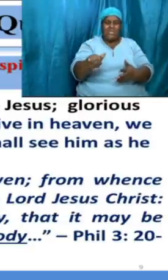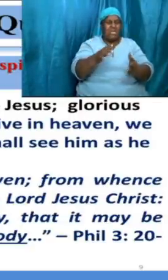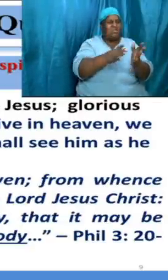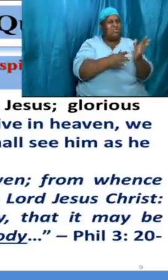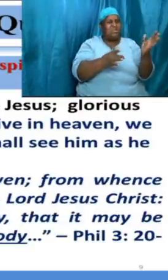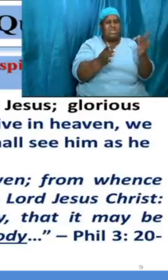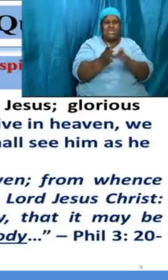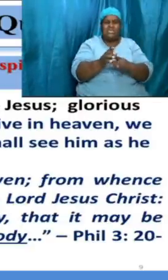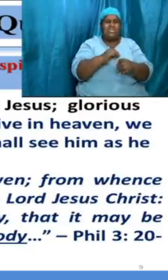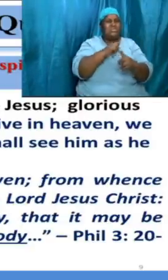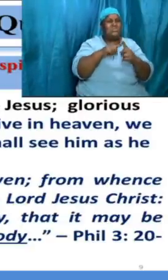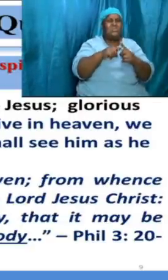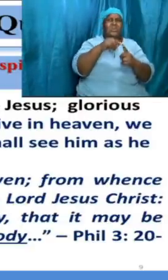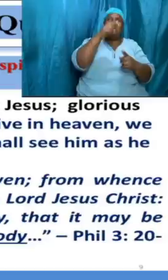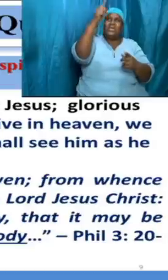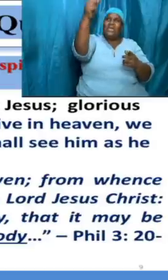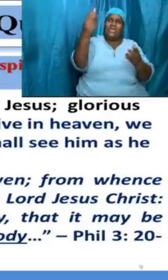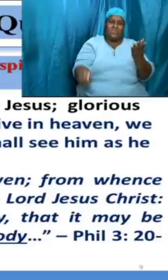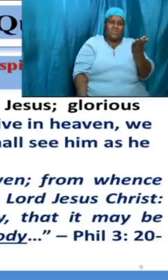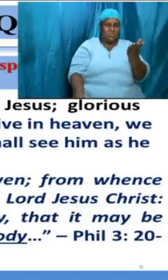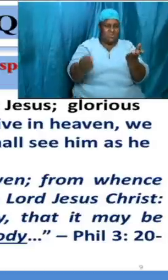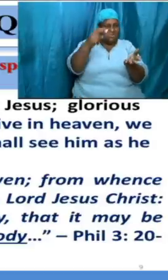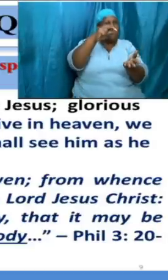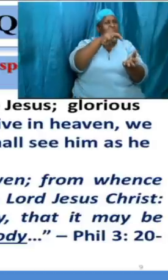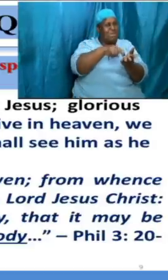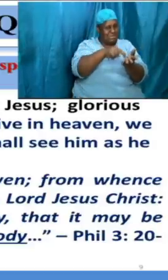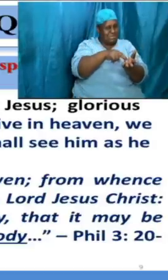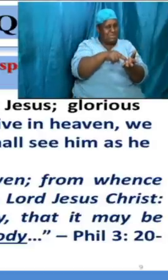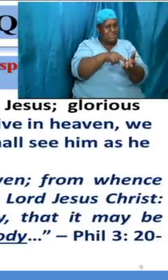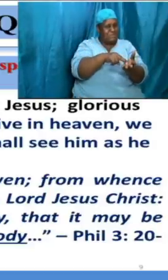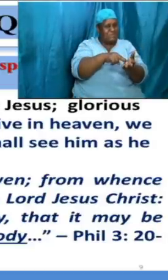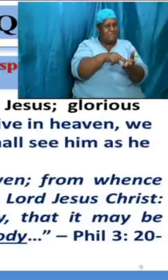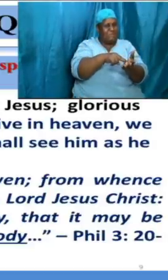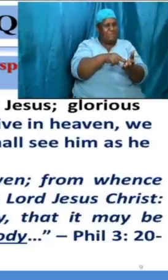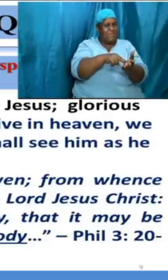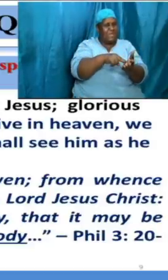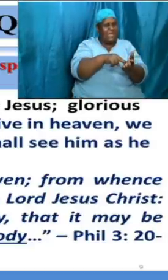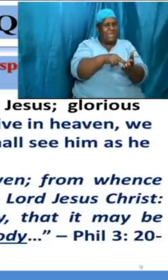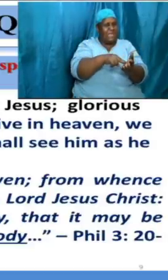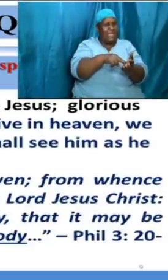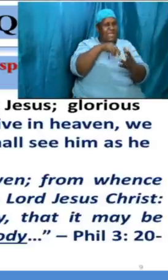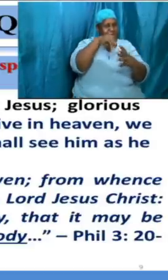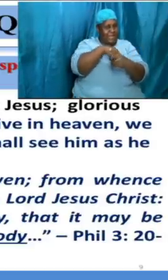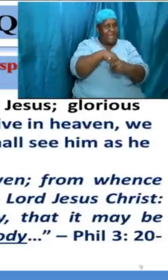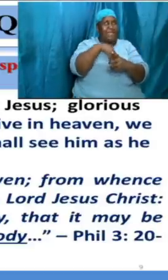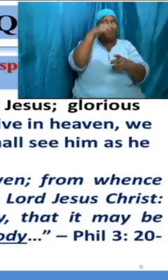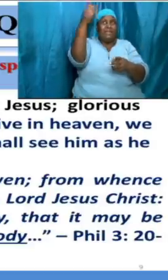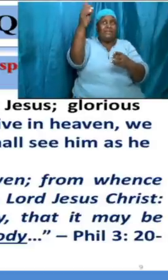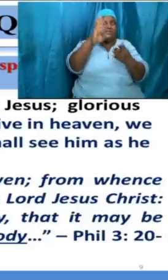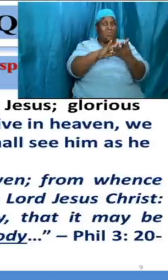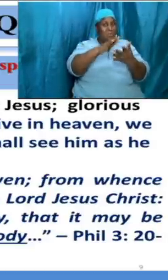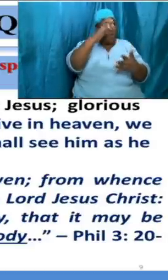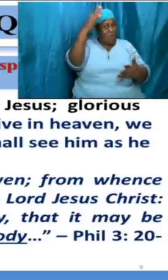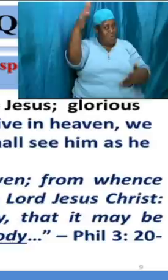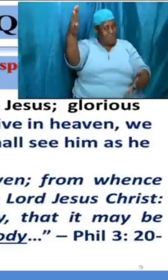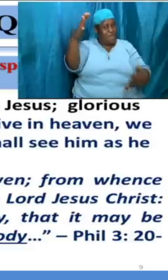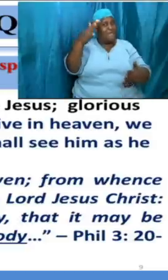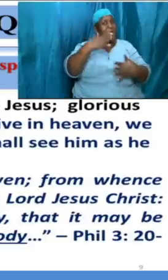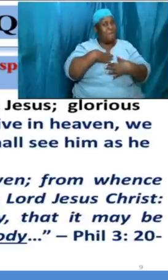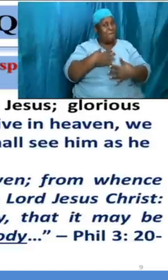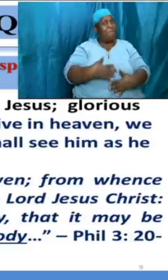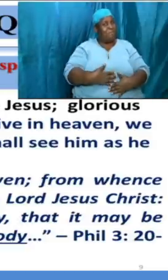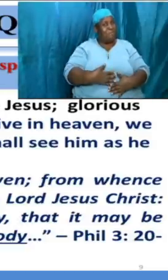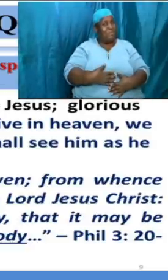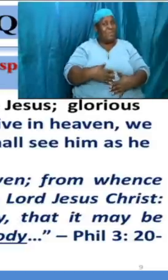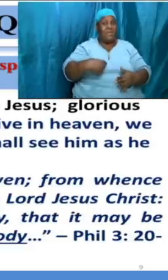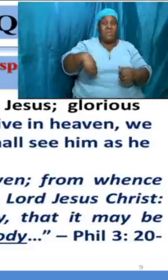he was resurrected and then and therefore in his glorified state we all know